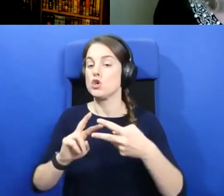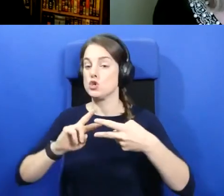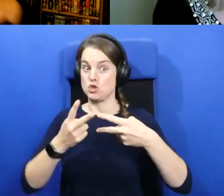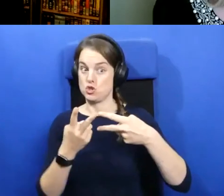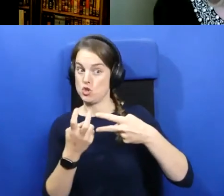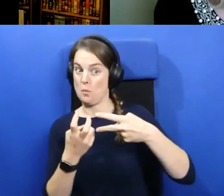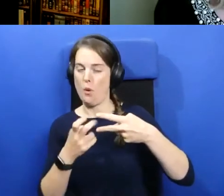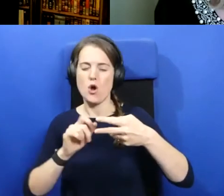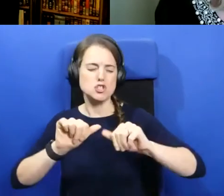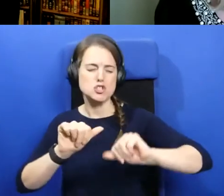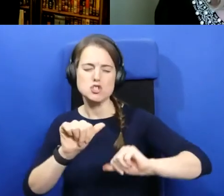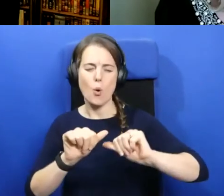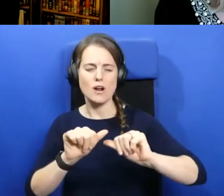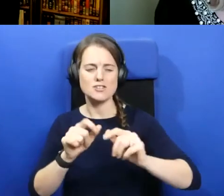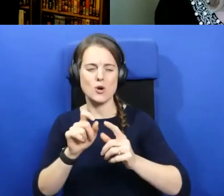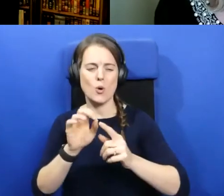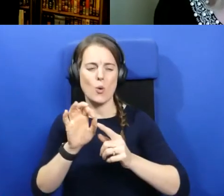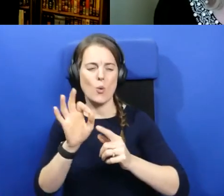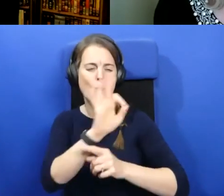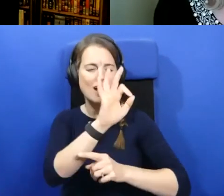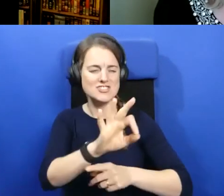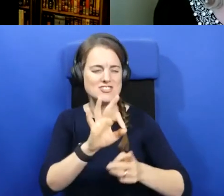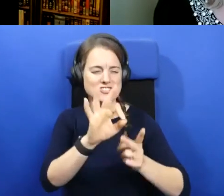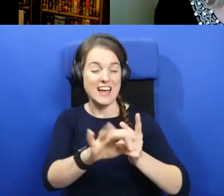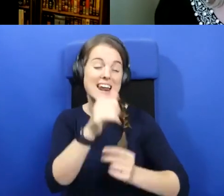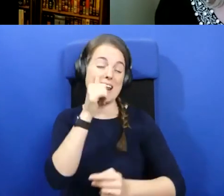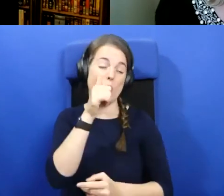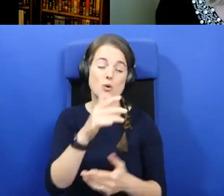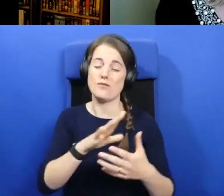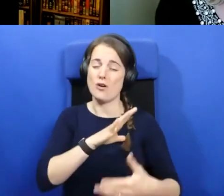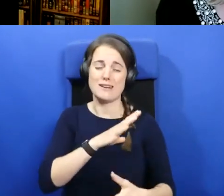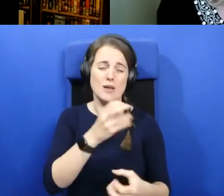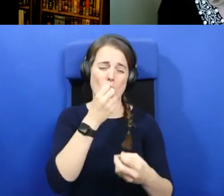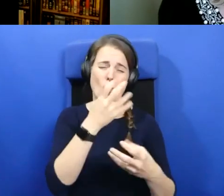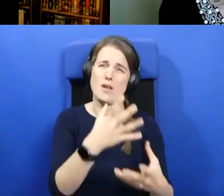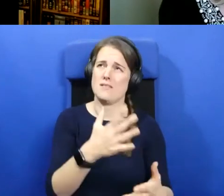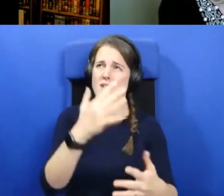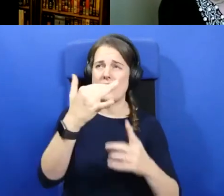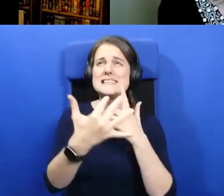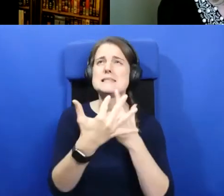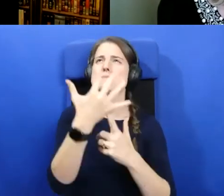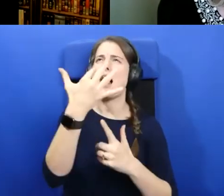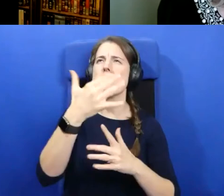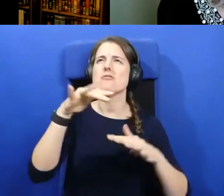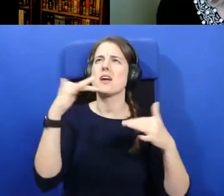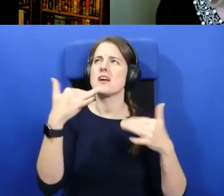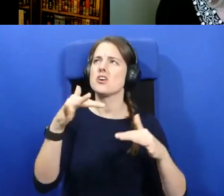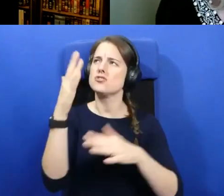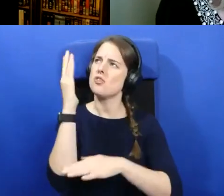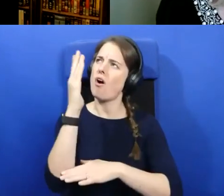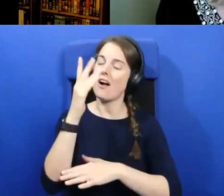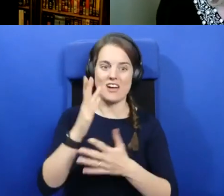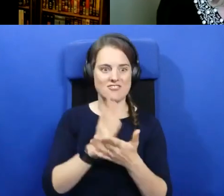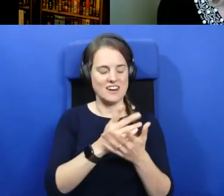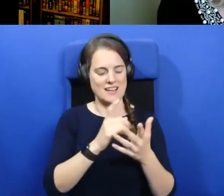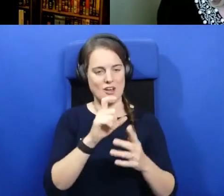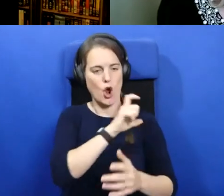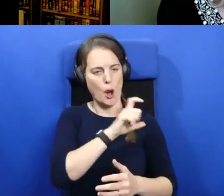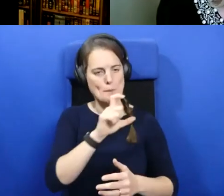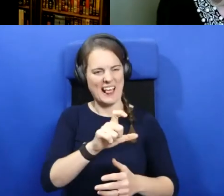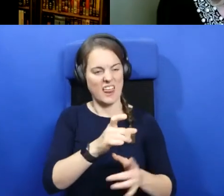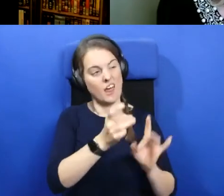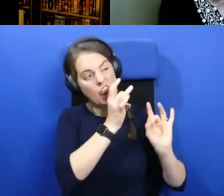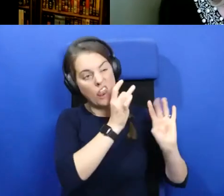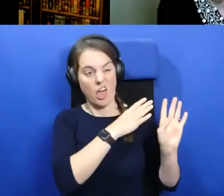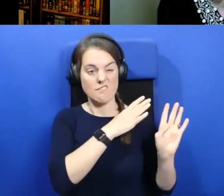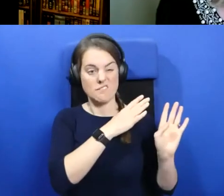I'm conscious you've already given us a wonderful, absolutely inspiring talk tonight and brought Colm Killa into the 21st century for